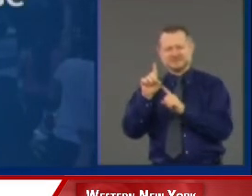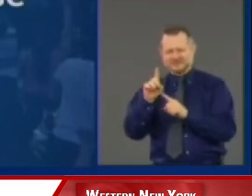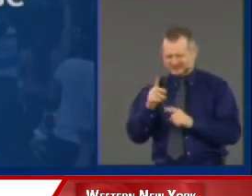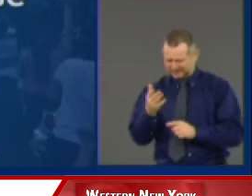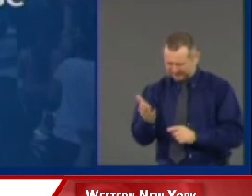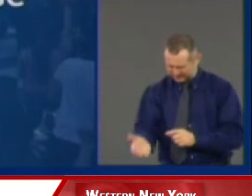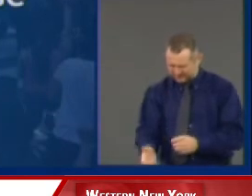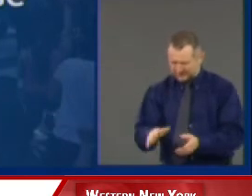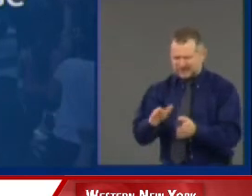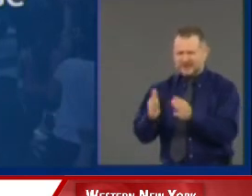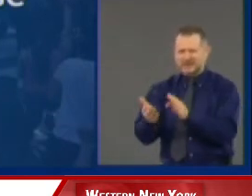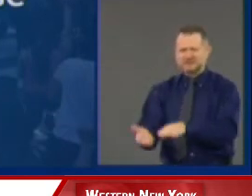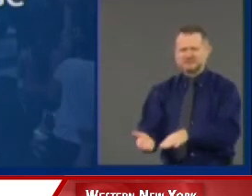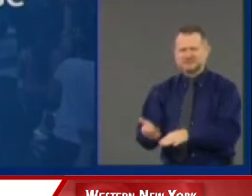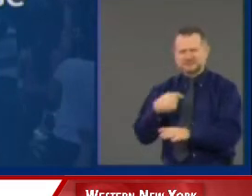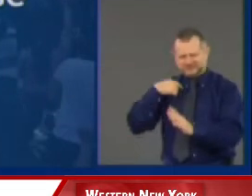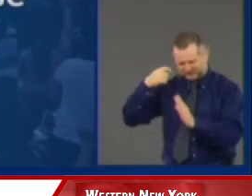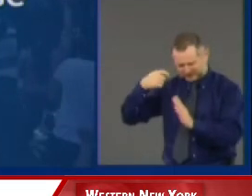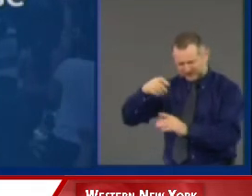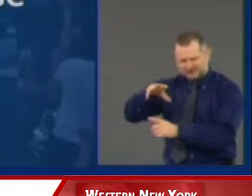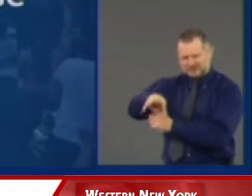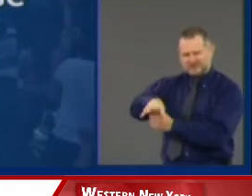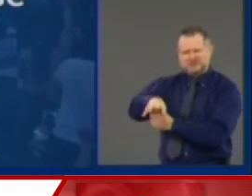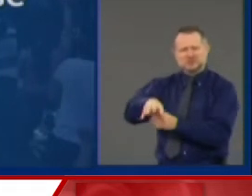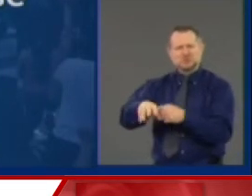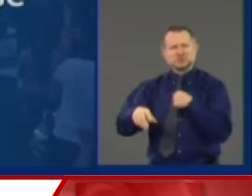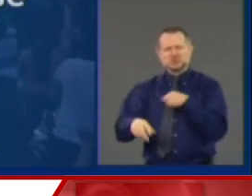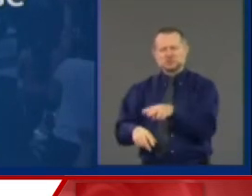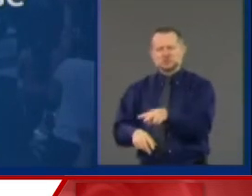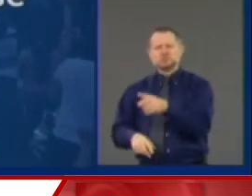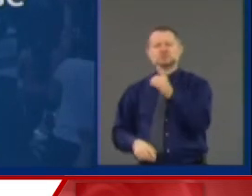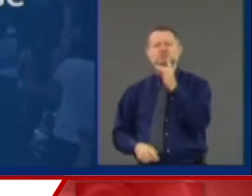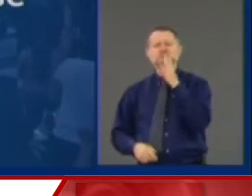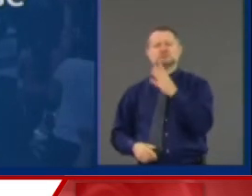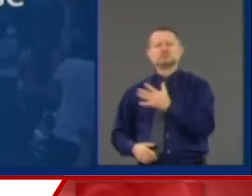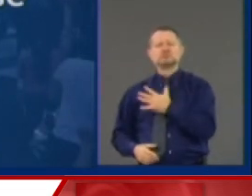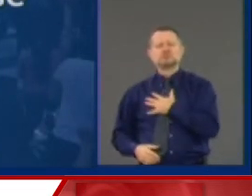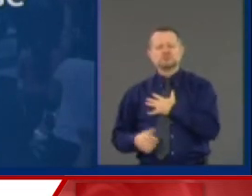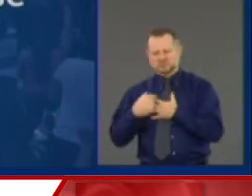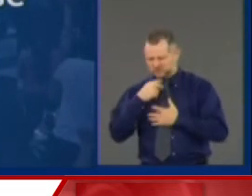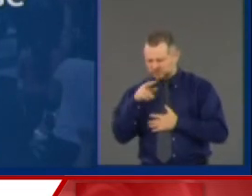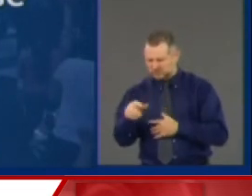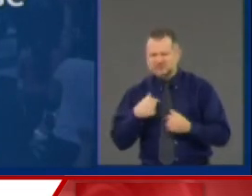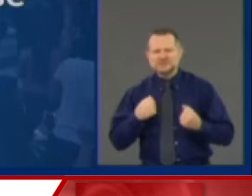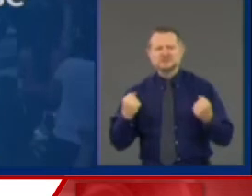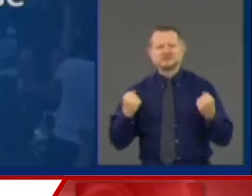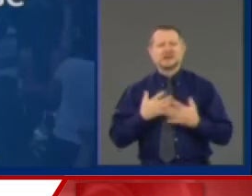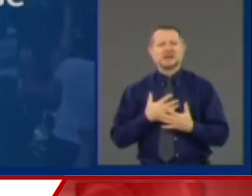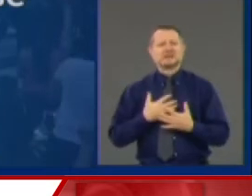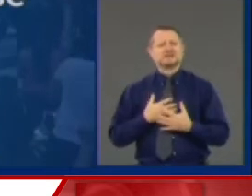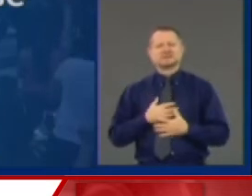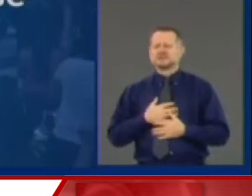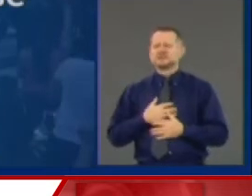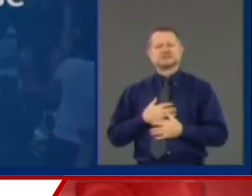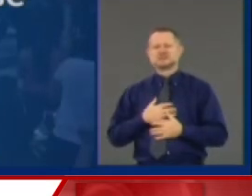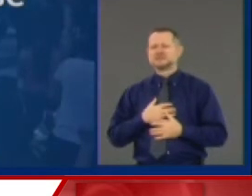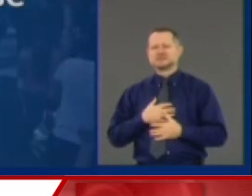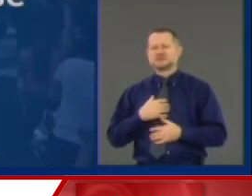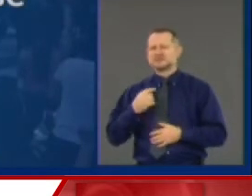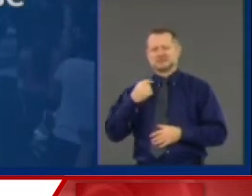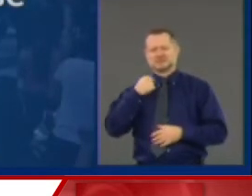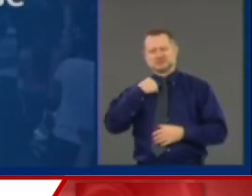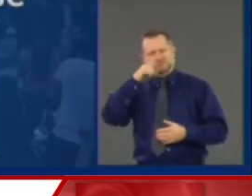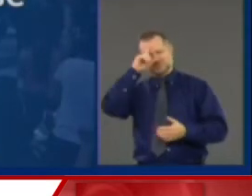Horrendous. It's frightening. It perverts everything you believe